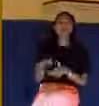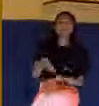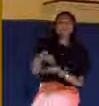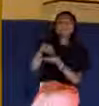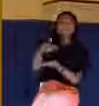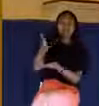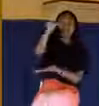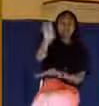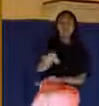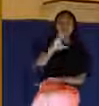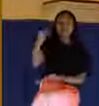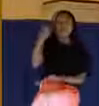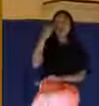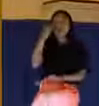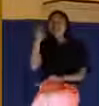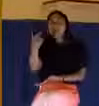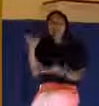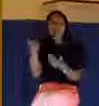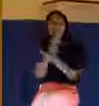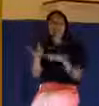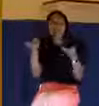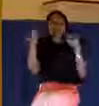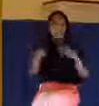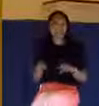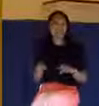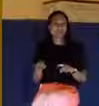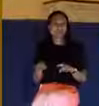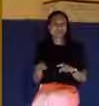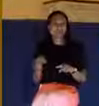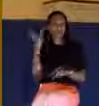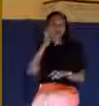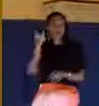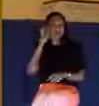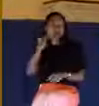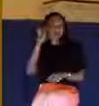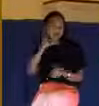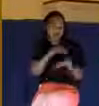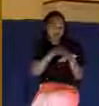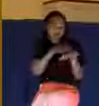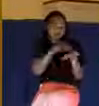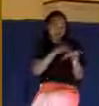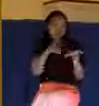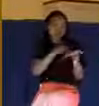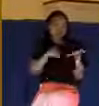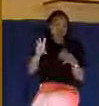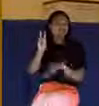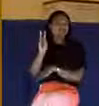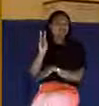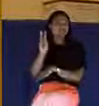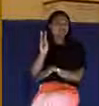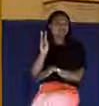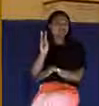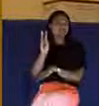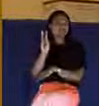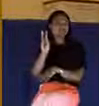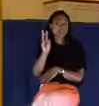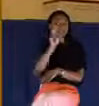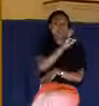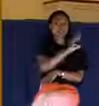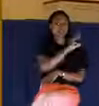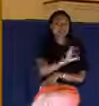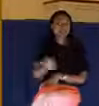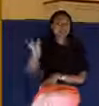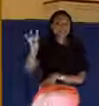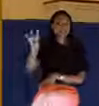everything happening and you're hearing the Lord. And listen to what verse 6 through 8 says in Psalm